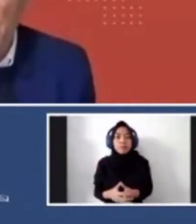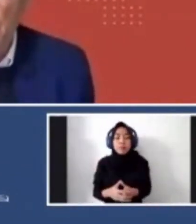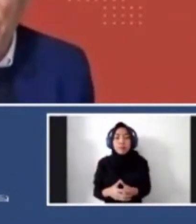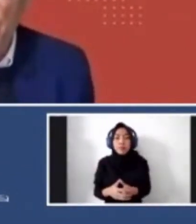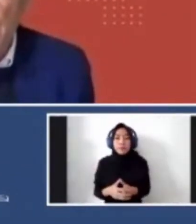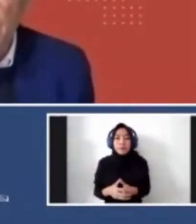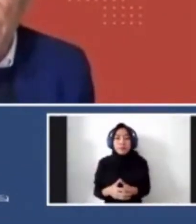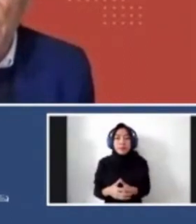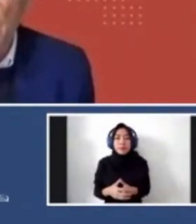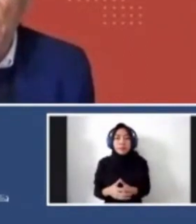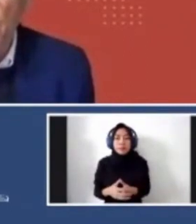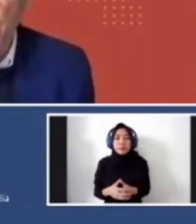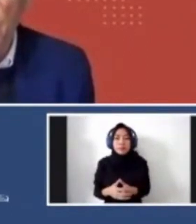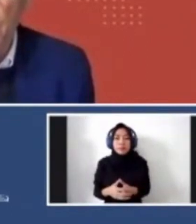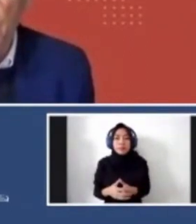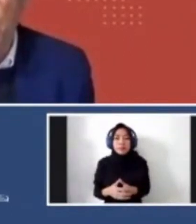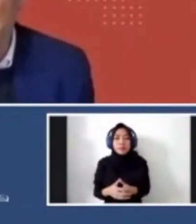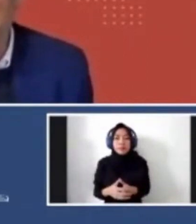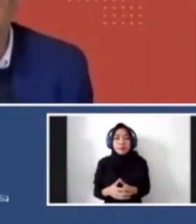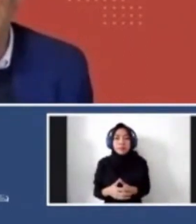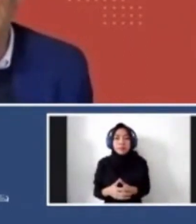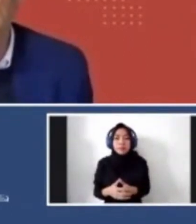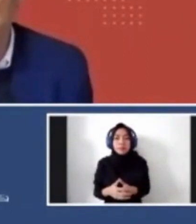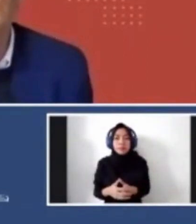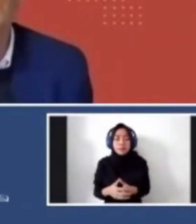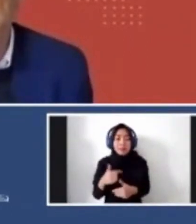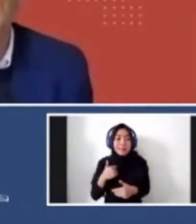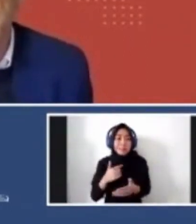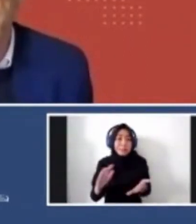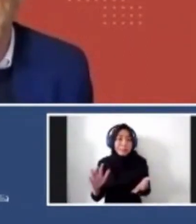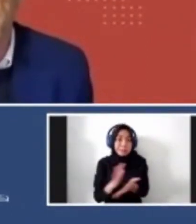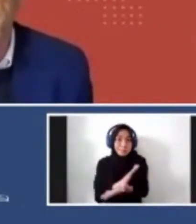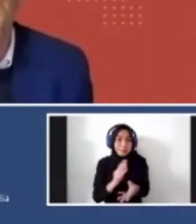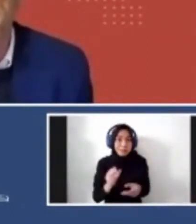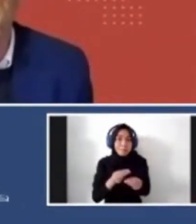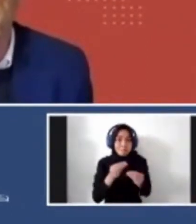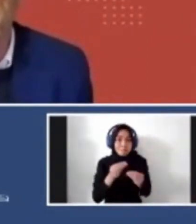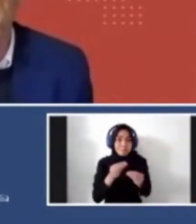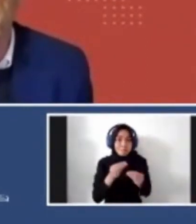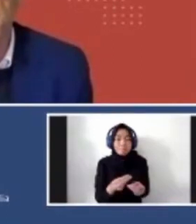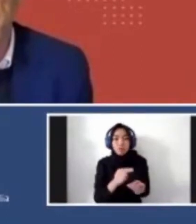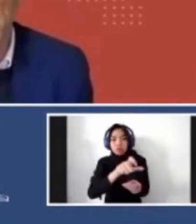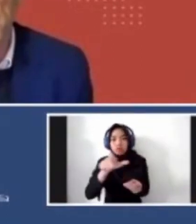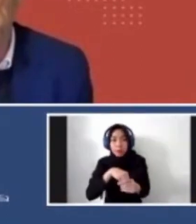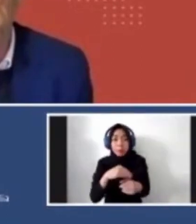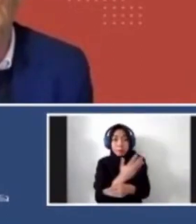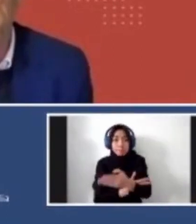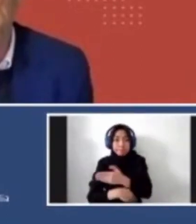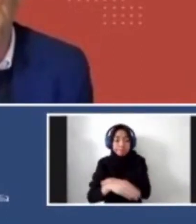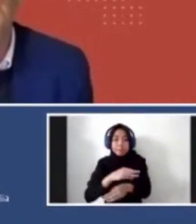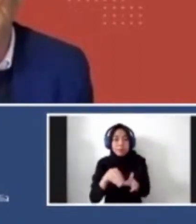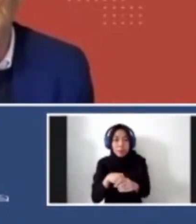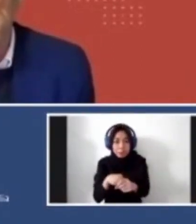hand, um, and that allows them to intersect with opportunities, but also gives them a safe place, safe place in which to